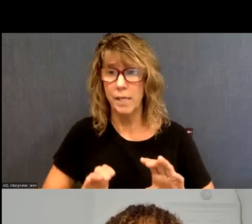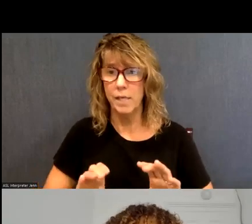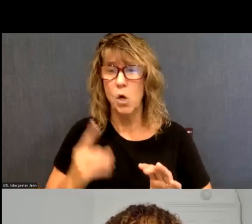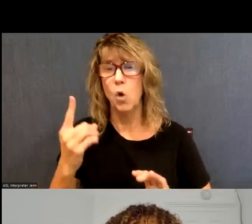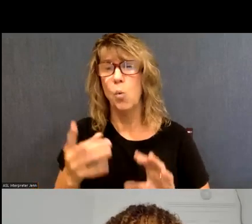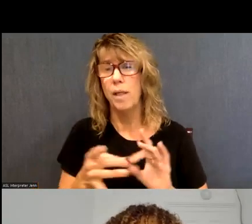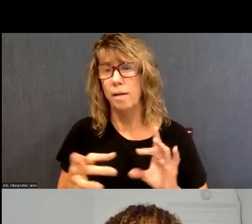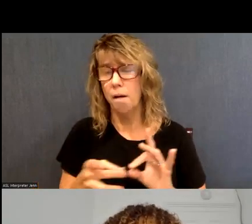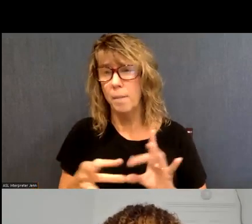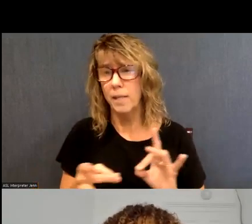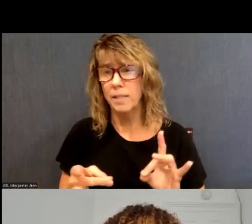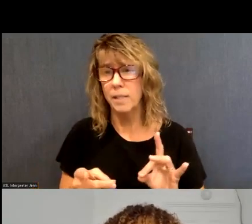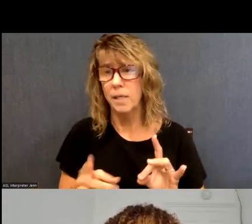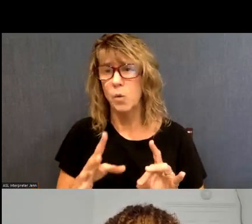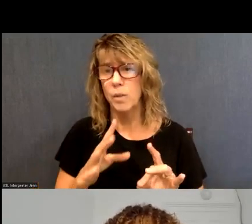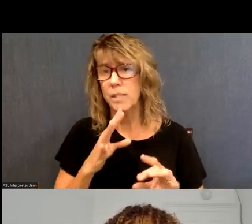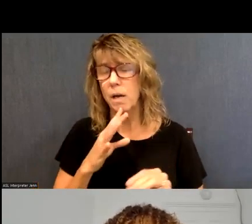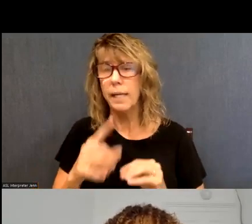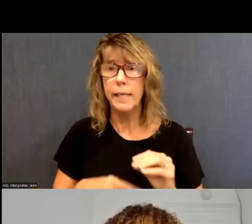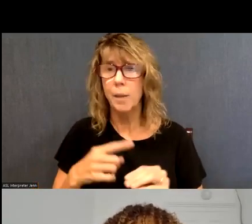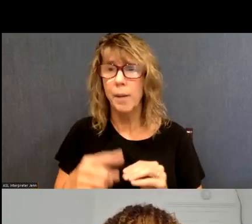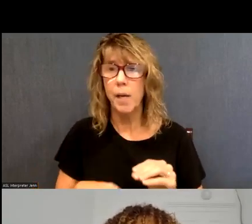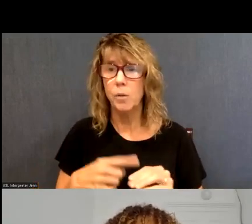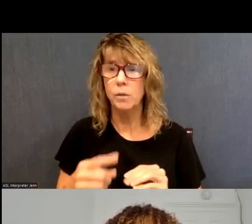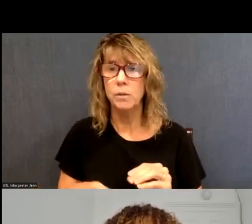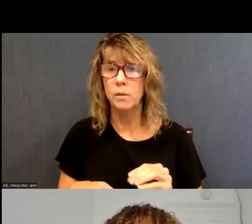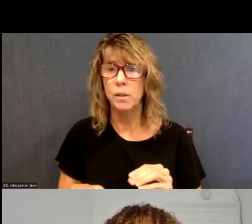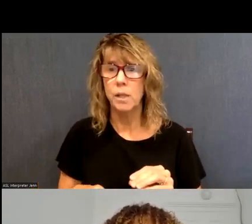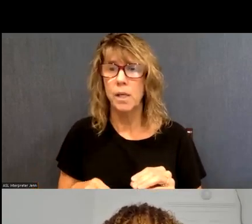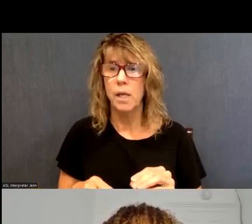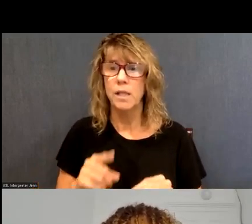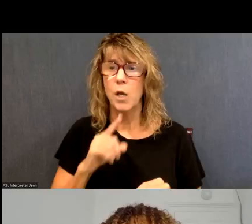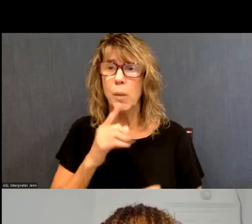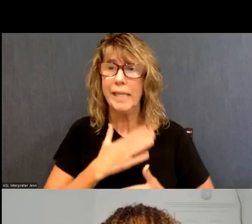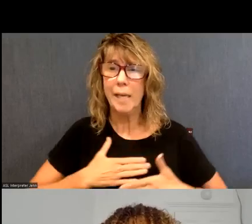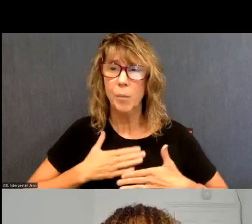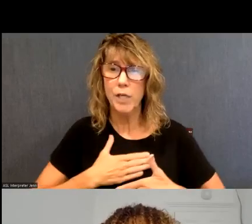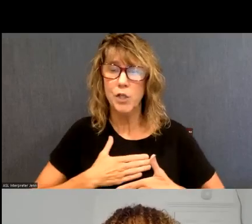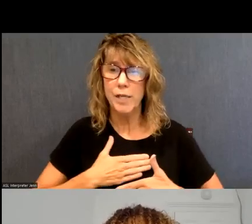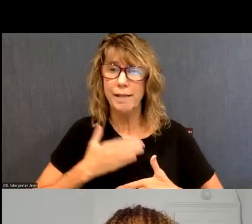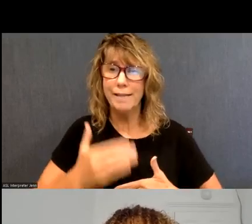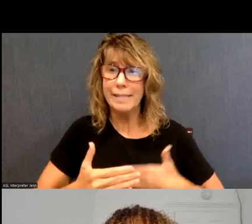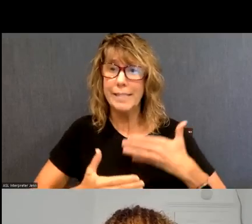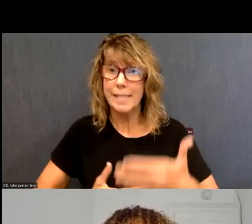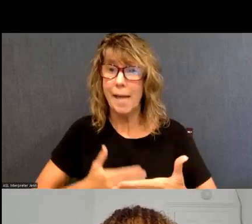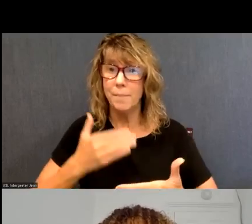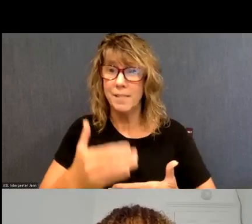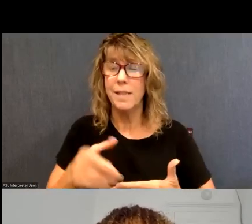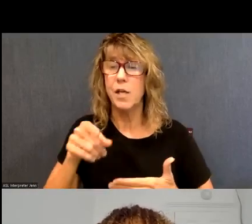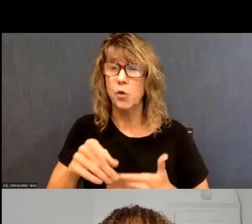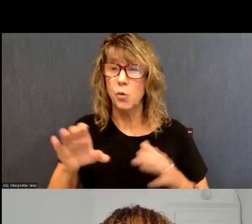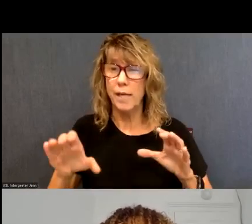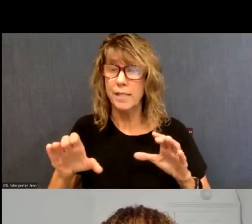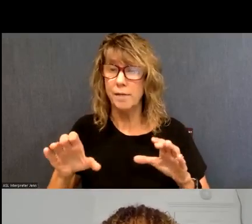comments was, uh, really talking just about, uh, how much they really appreciated the steps that you all took to really shift the way your